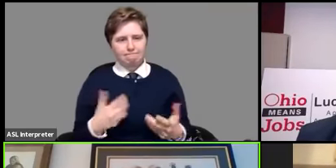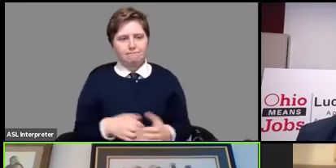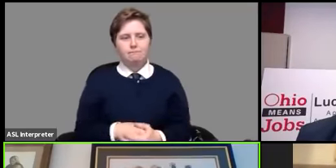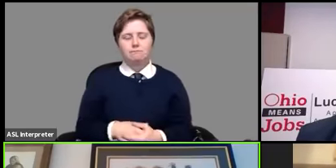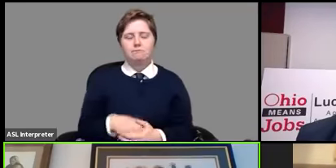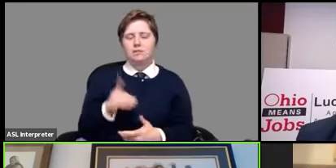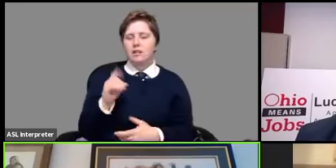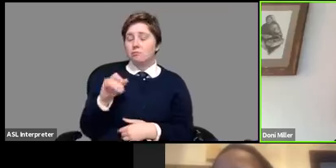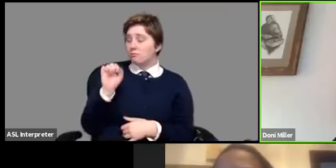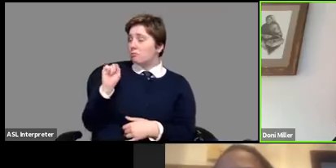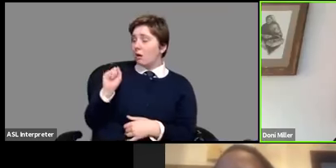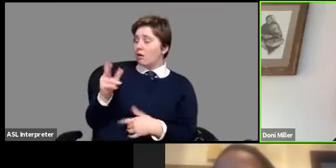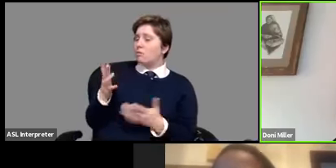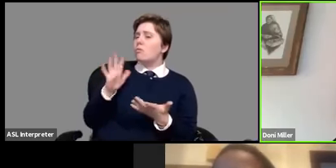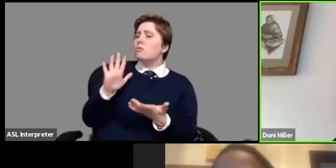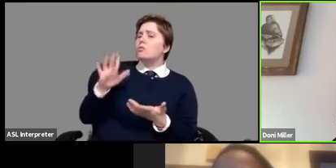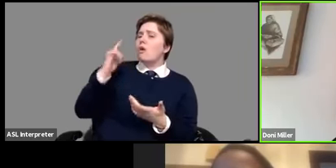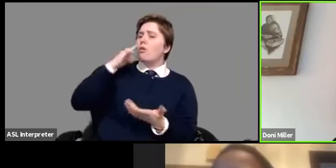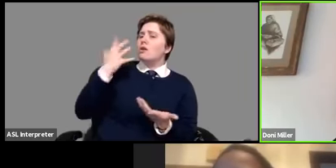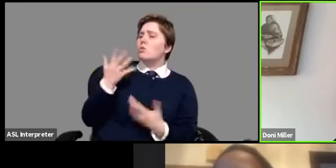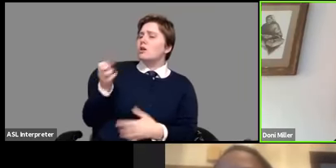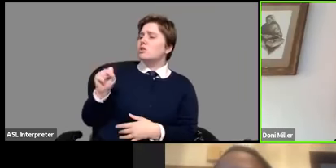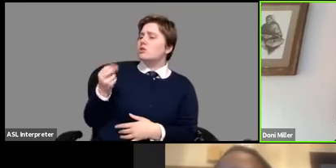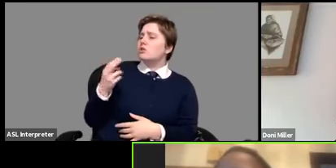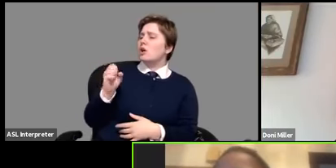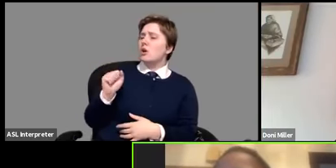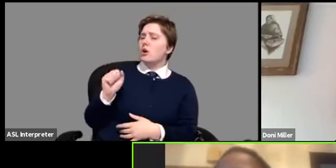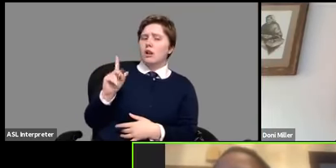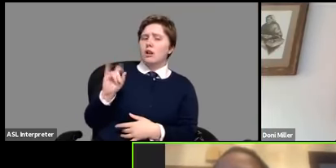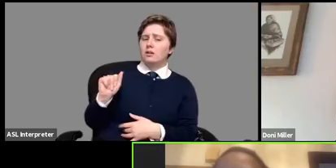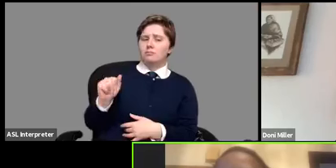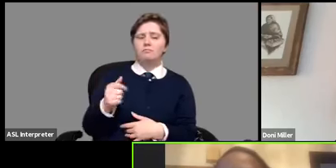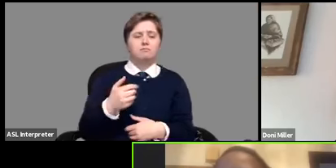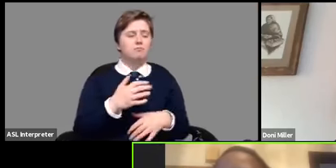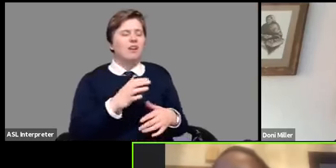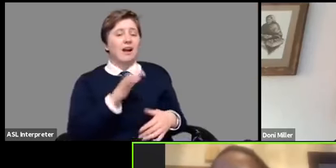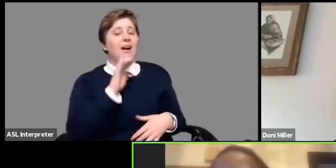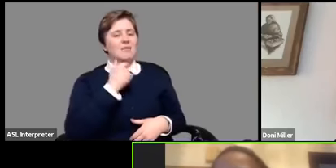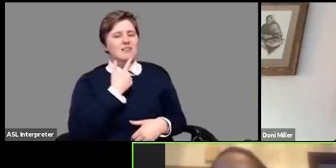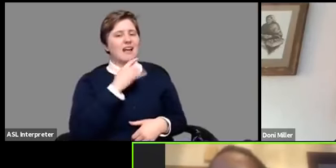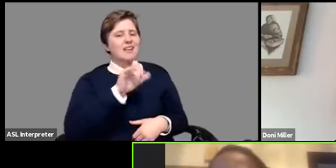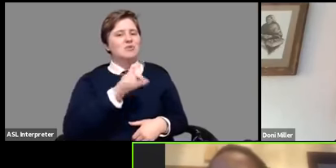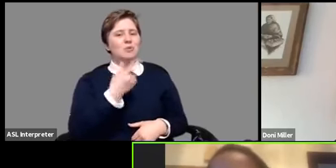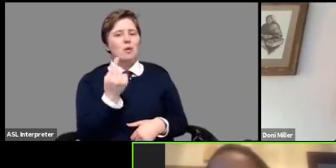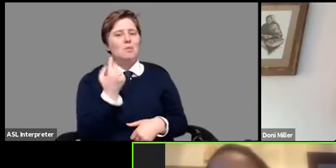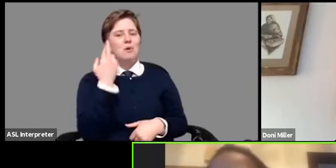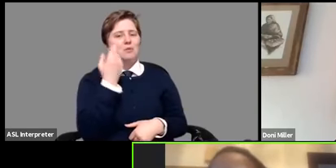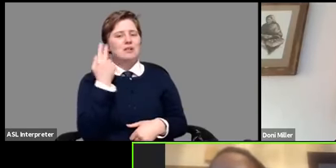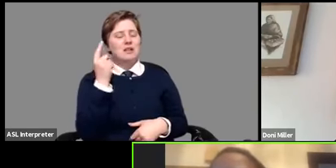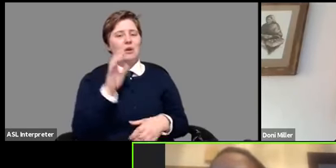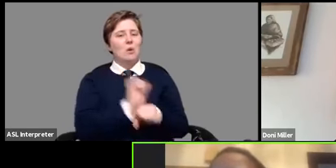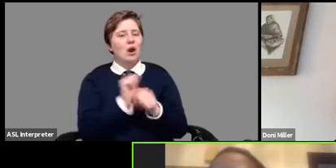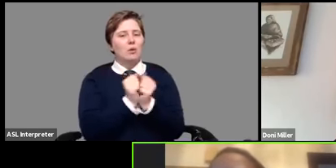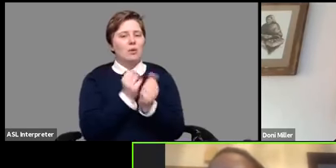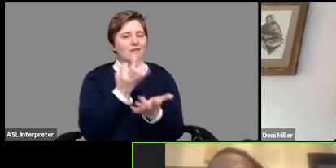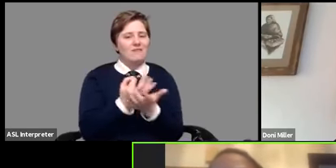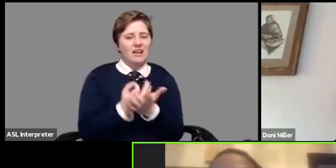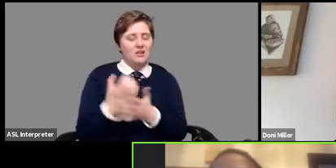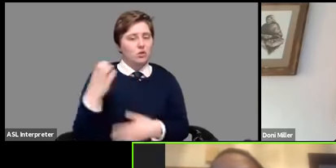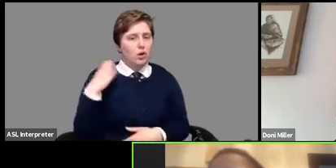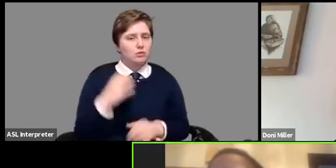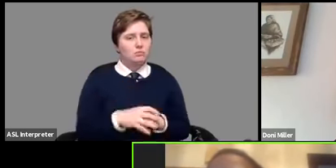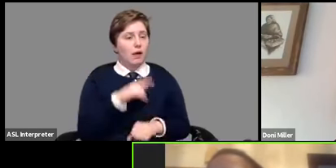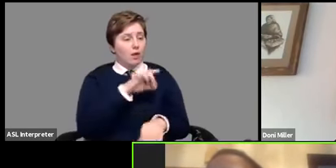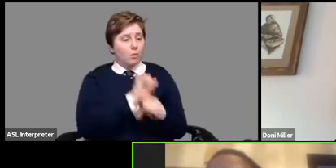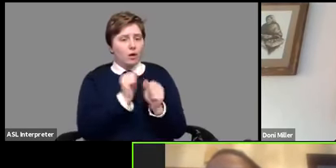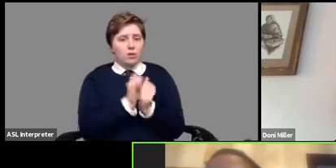shalanda what's your what are your thoughts yeah i was going to say that's another reason to work with a financial coach they're working with you with